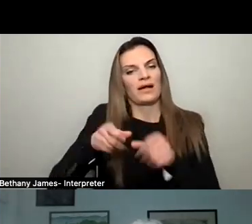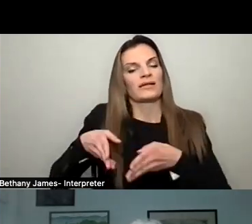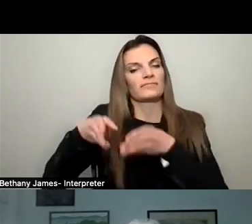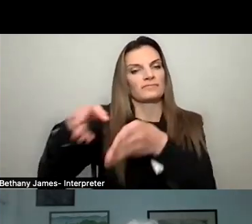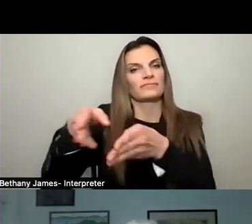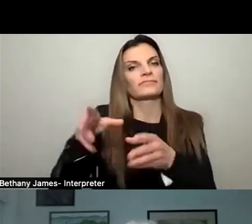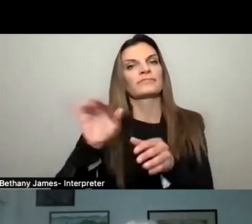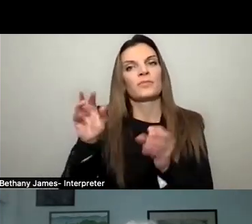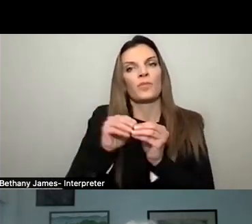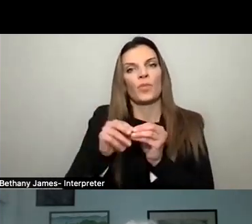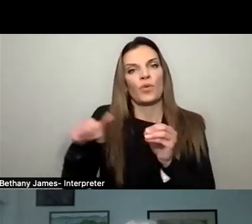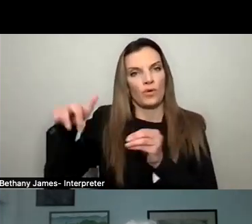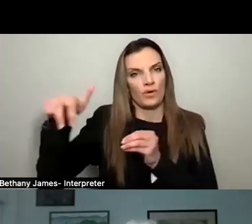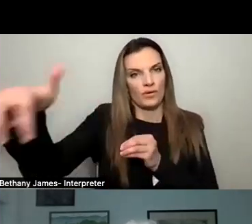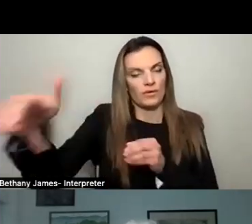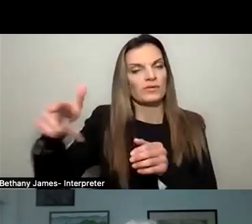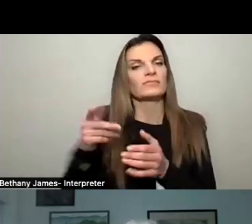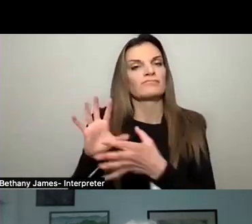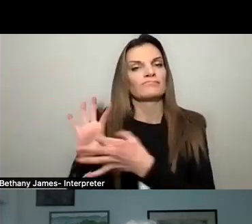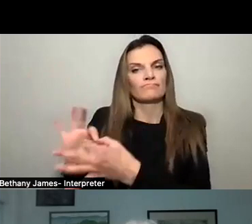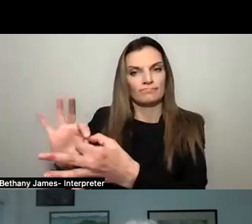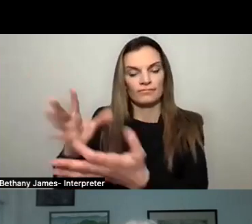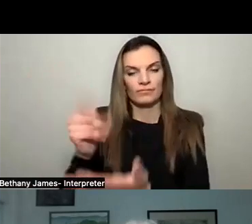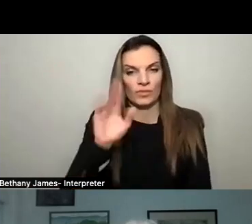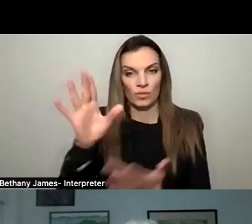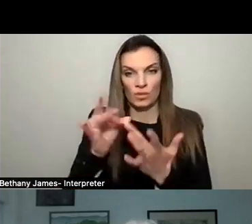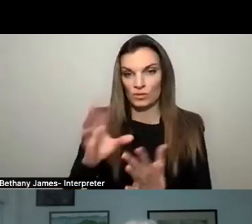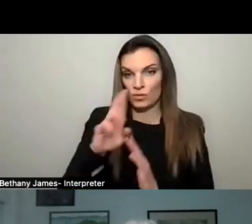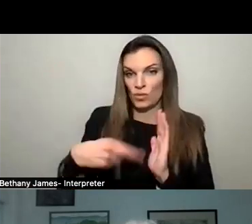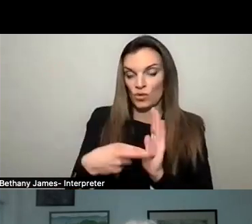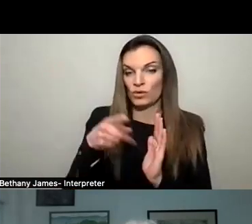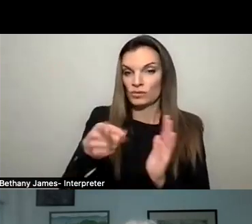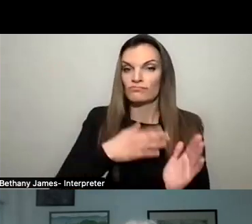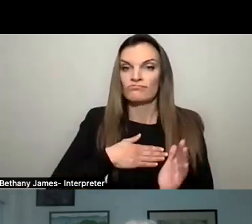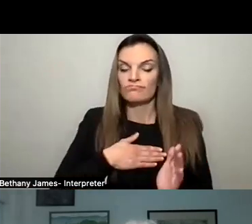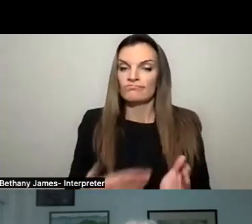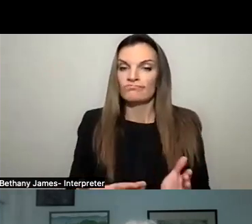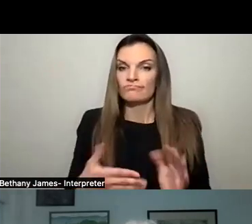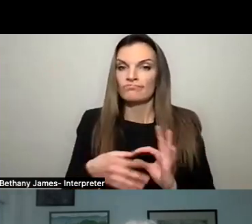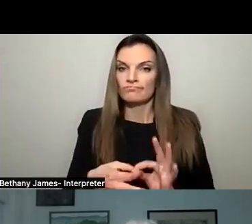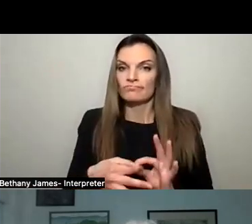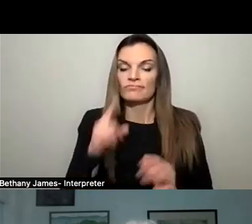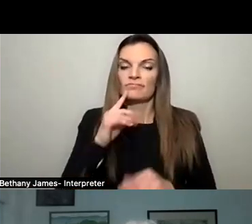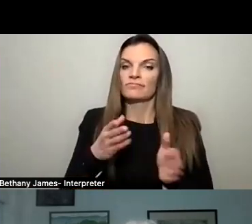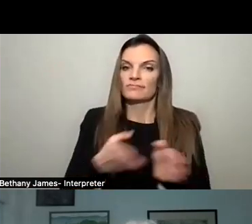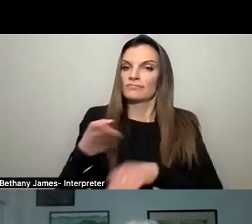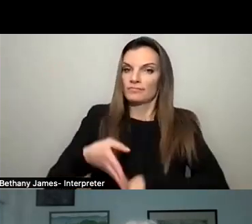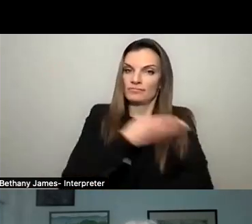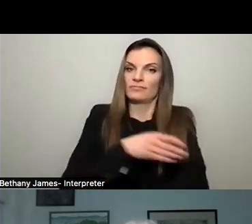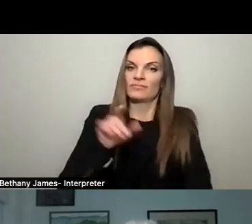sidewalks for pedestrians. What leadership role will you take with the state in planning improvements for Route 9?